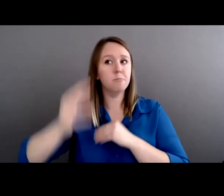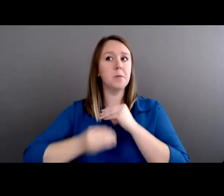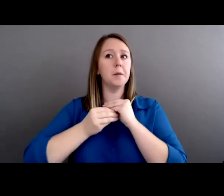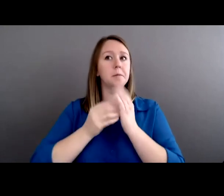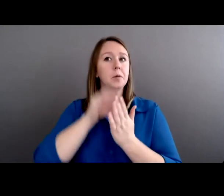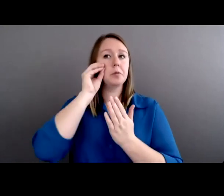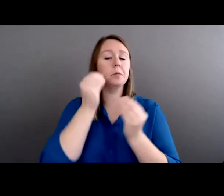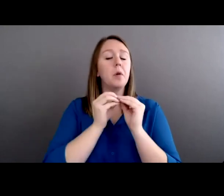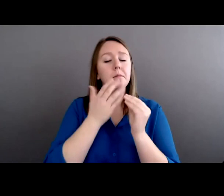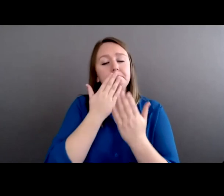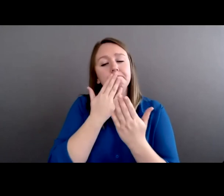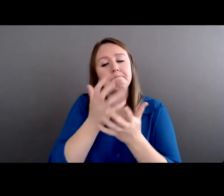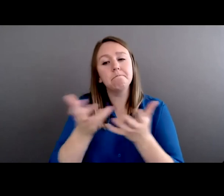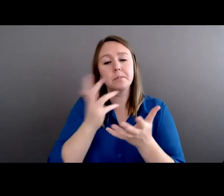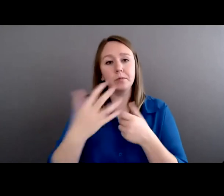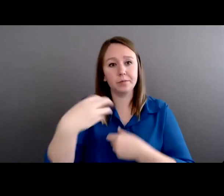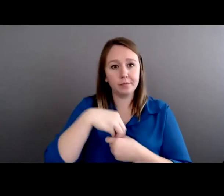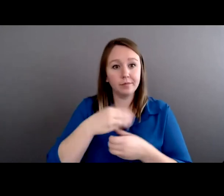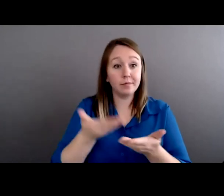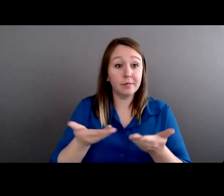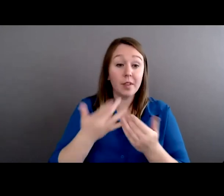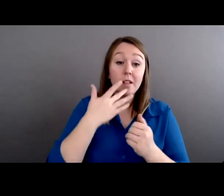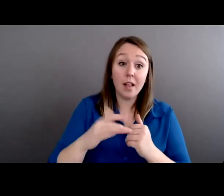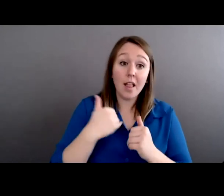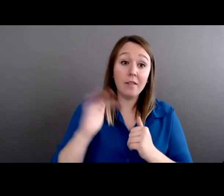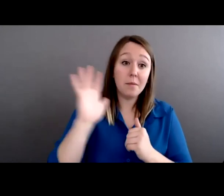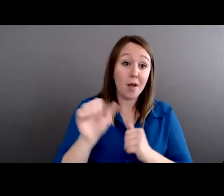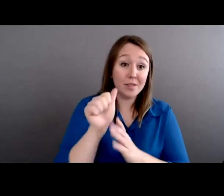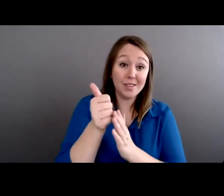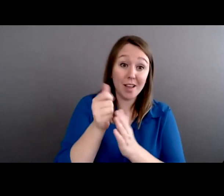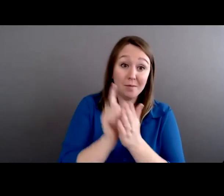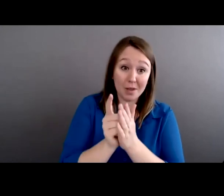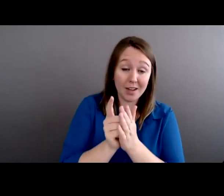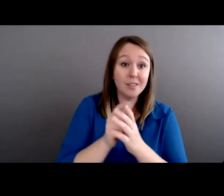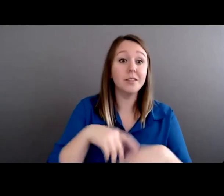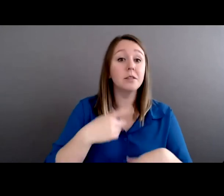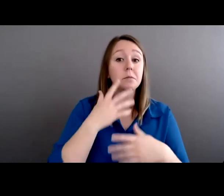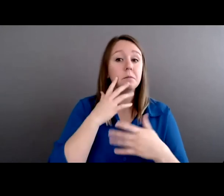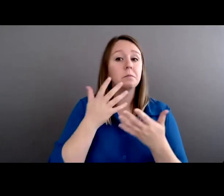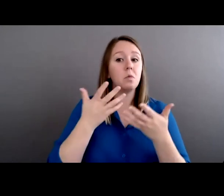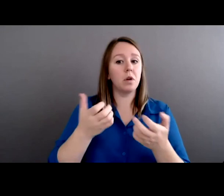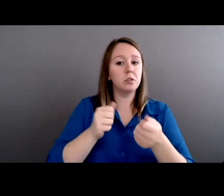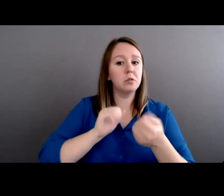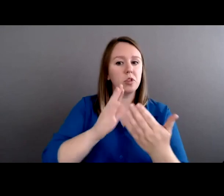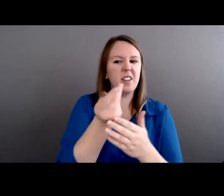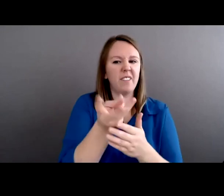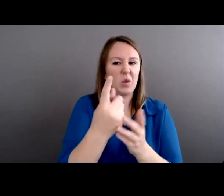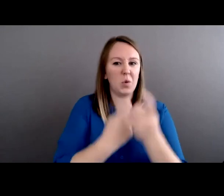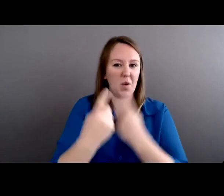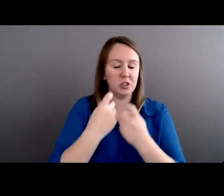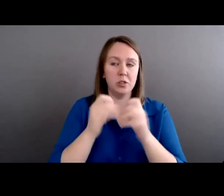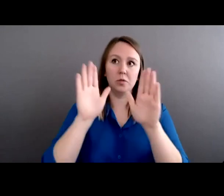being here. Thankfully, we have about 10 minutes left. So in those 10 minutes, I want to address a couple of great questions that came through in the